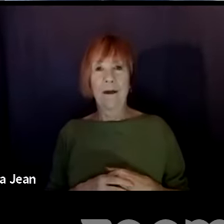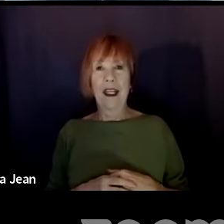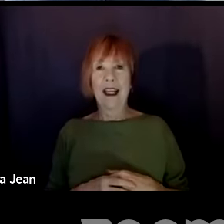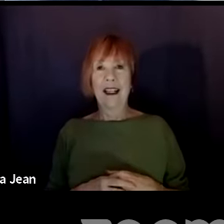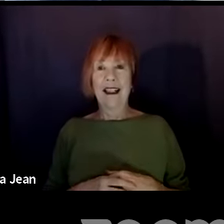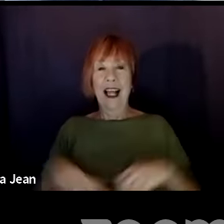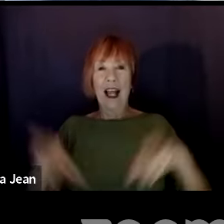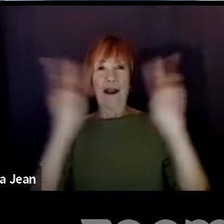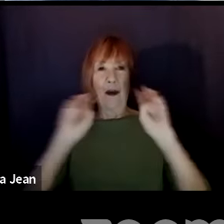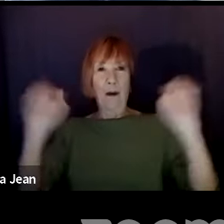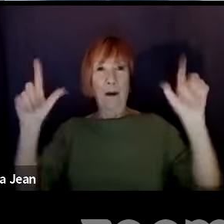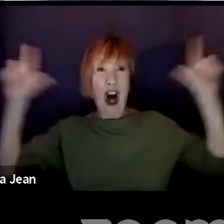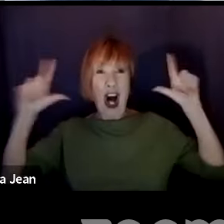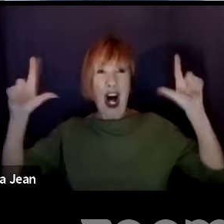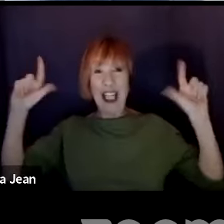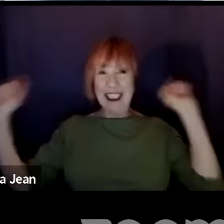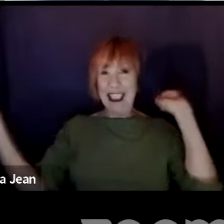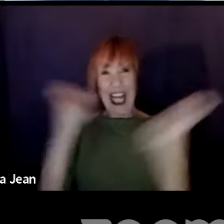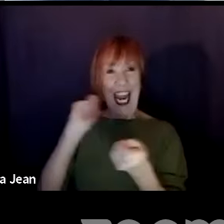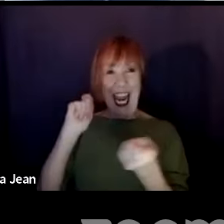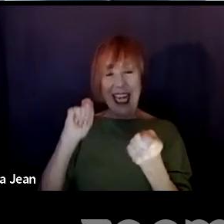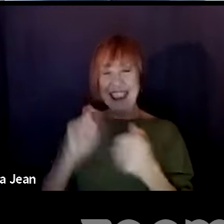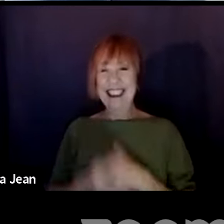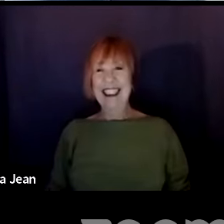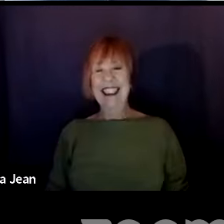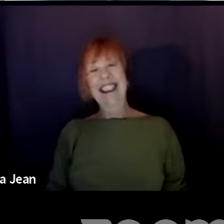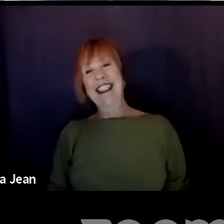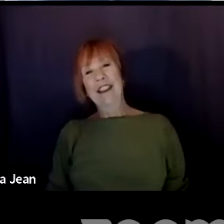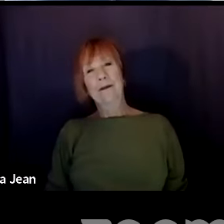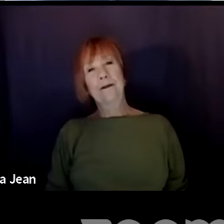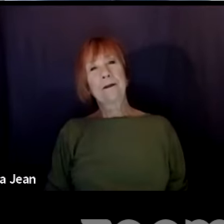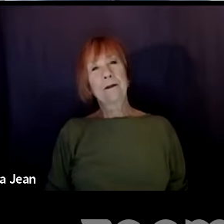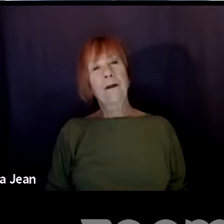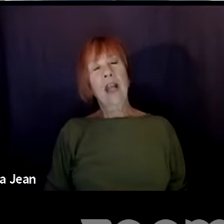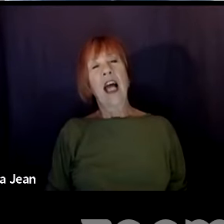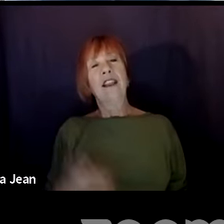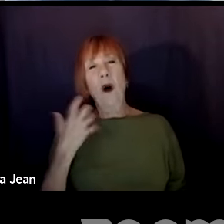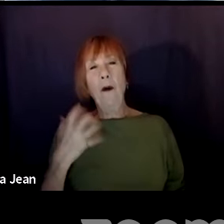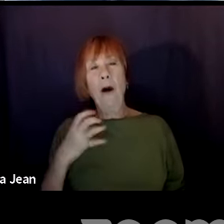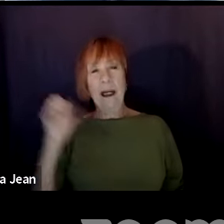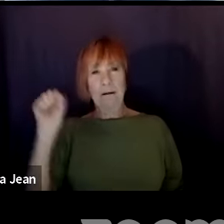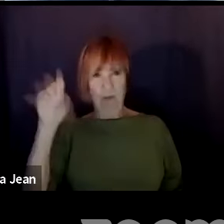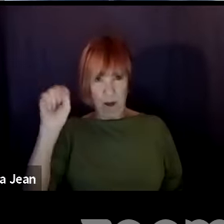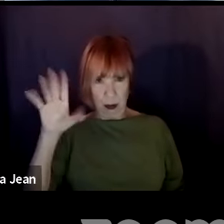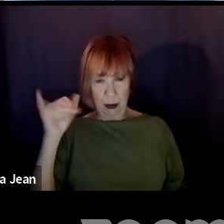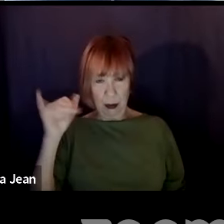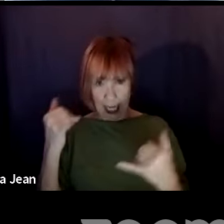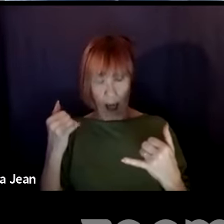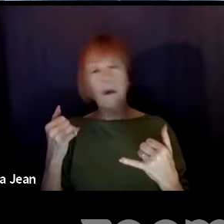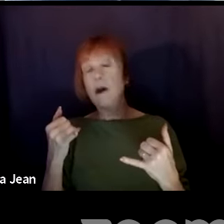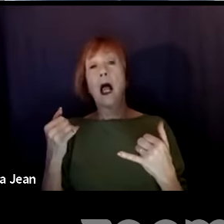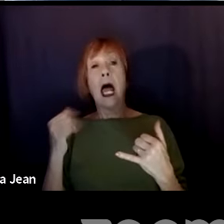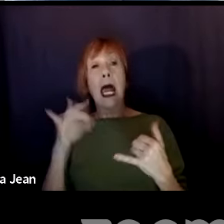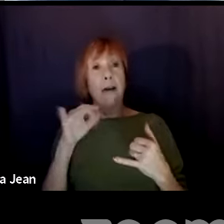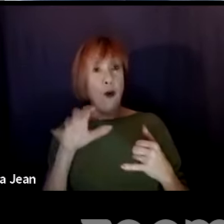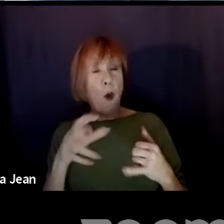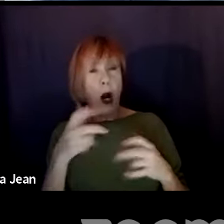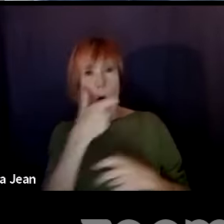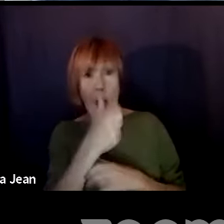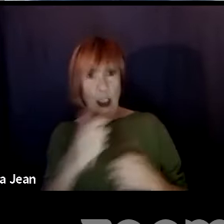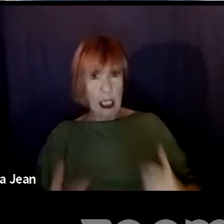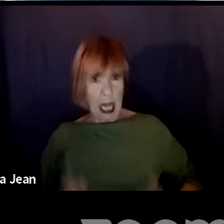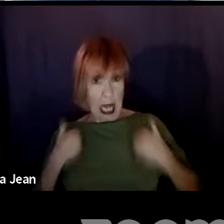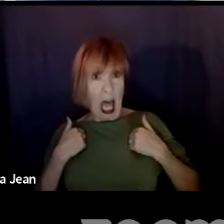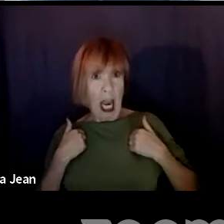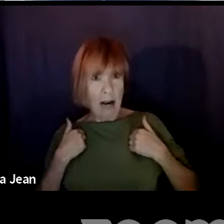changed. It's a whole new decor. Um, I just want to throw out there really quick while we have the panel here, if you're watching live on YouTube, you